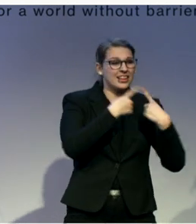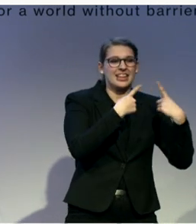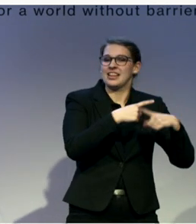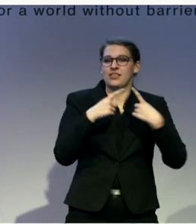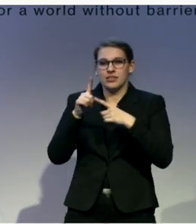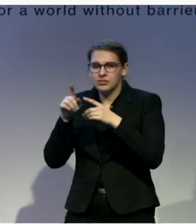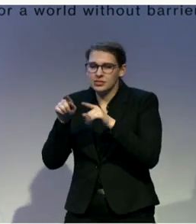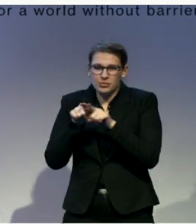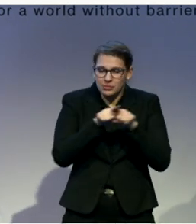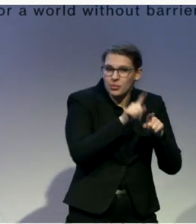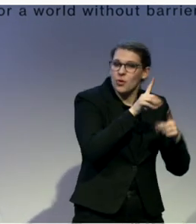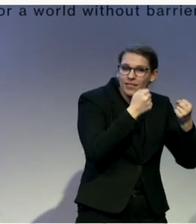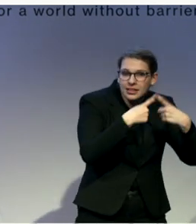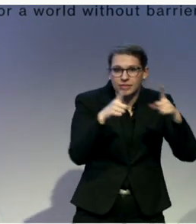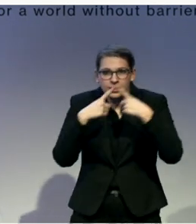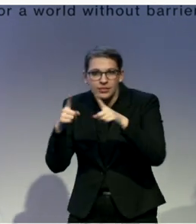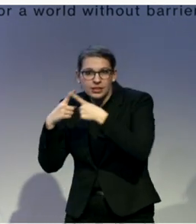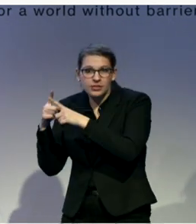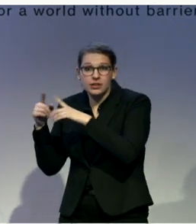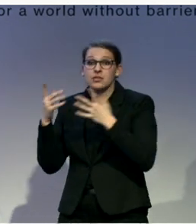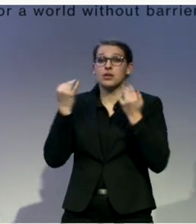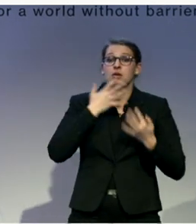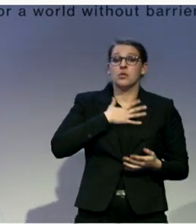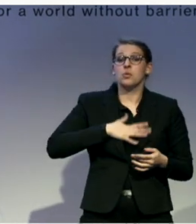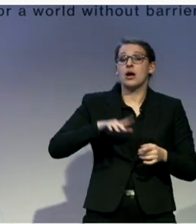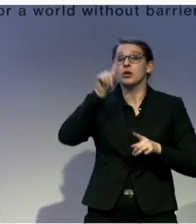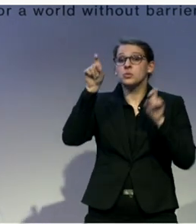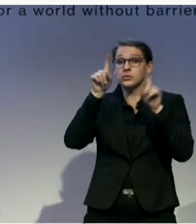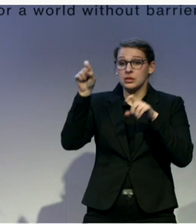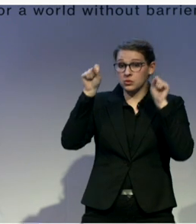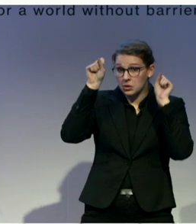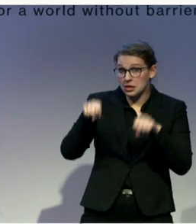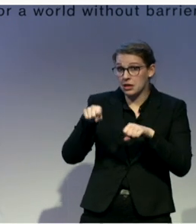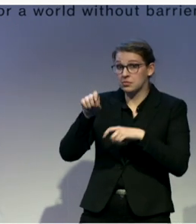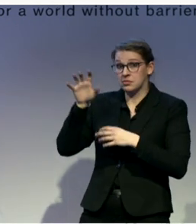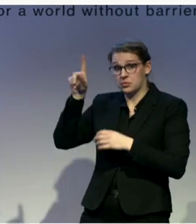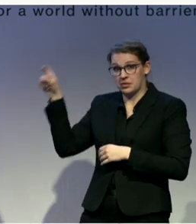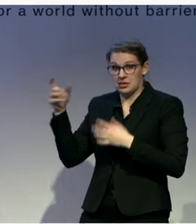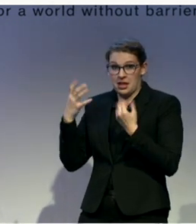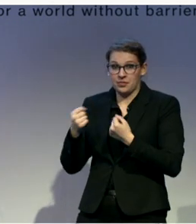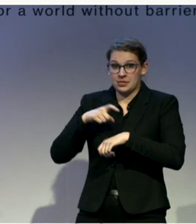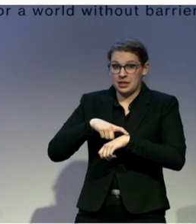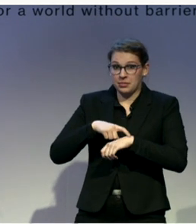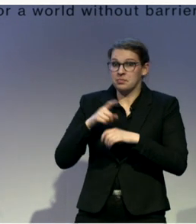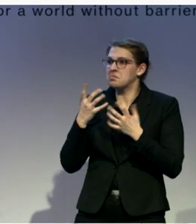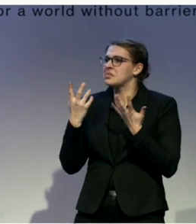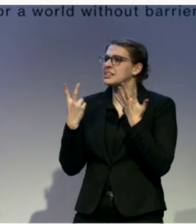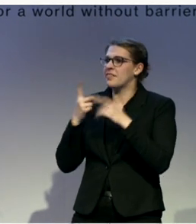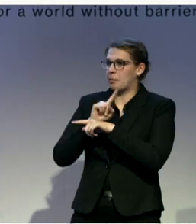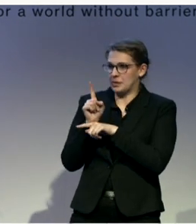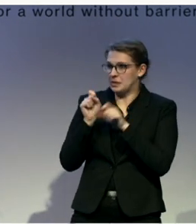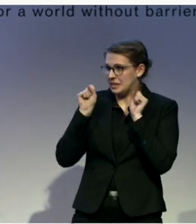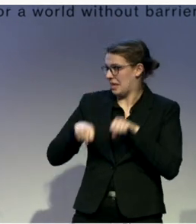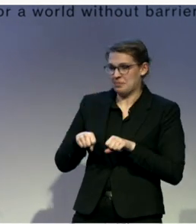questions and answers? Seven minutes. Seven minutes. That is a long time. First of all, way to go, panel. And we have